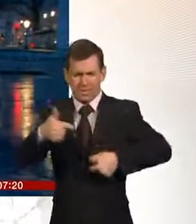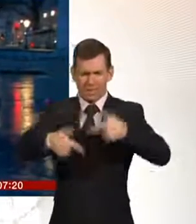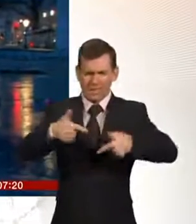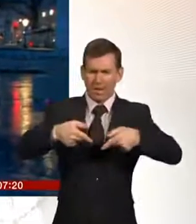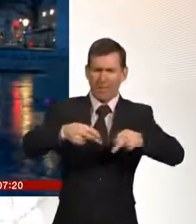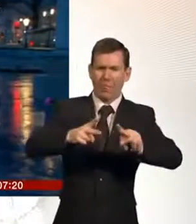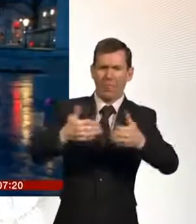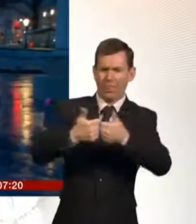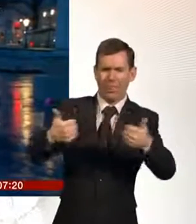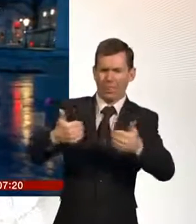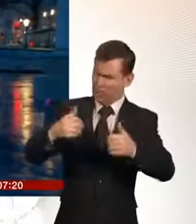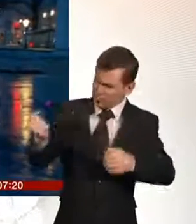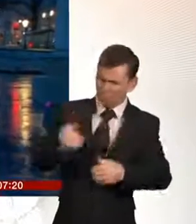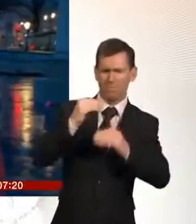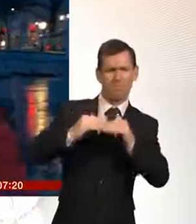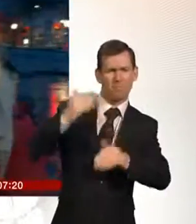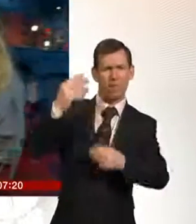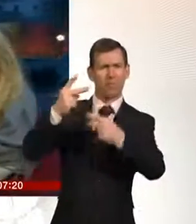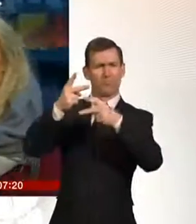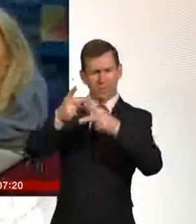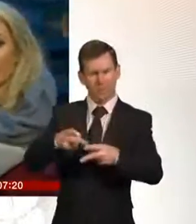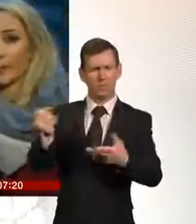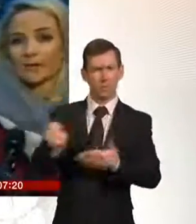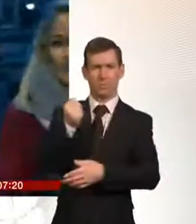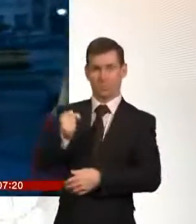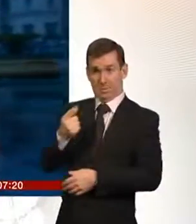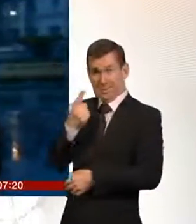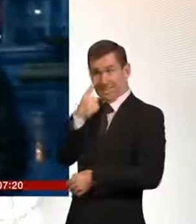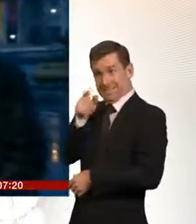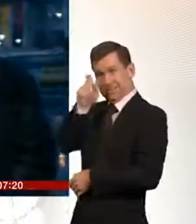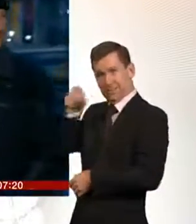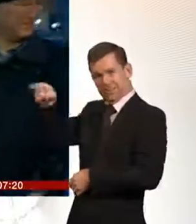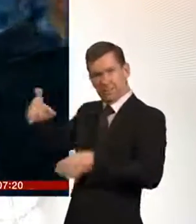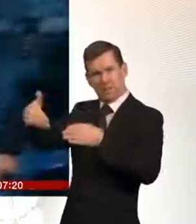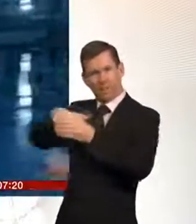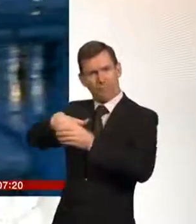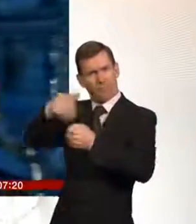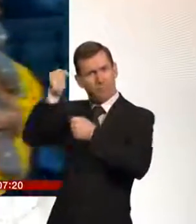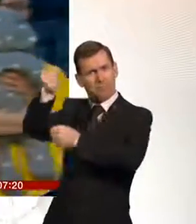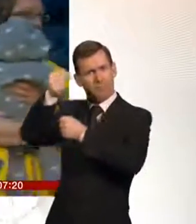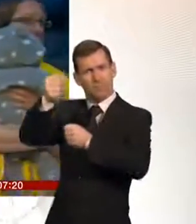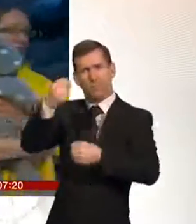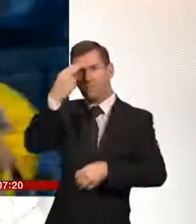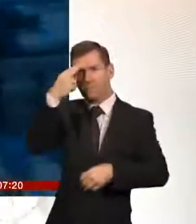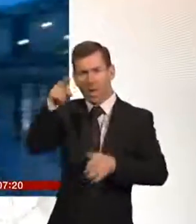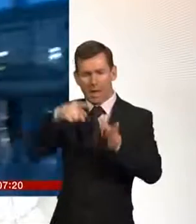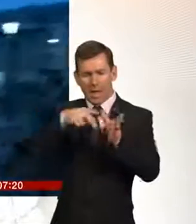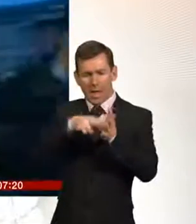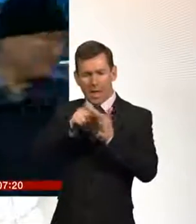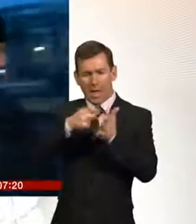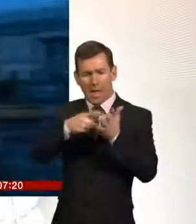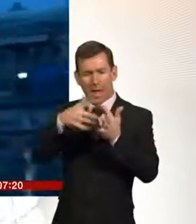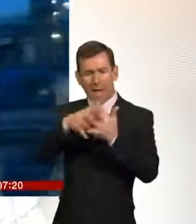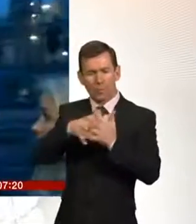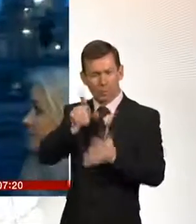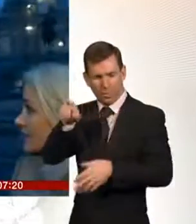to try to protect people and they were going to speak now to some of the people who will be taking part in that protest Andrew I'll speak to you first Andrew you are a very